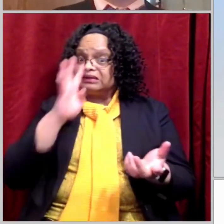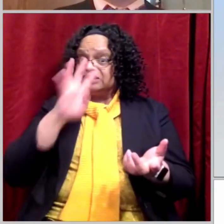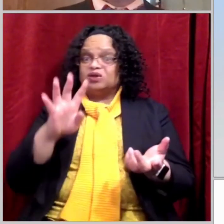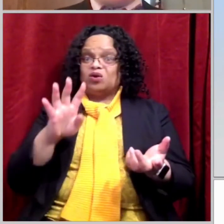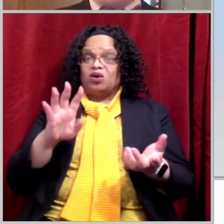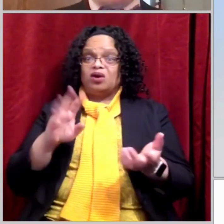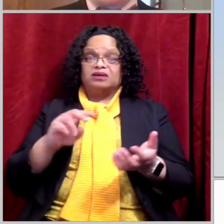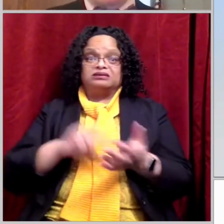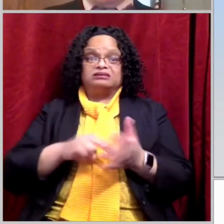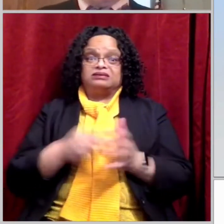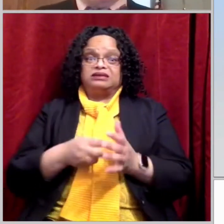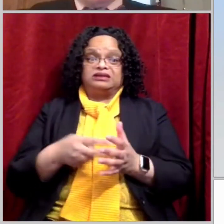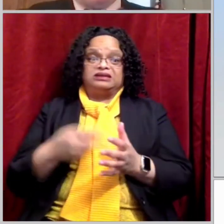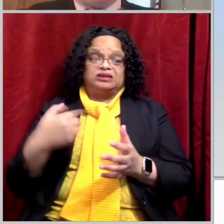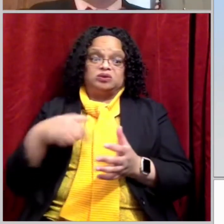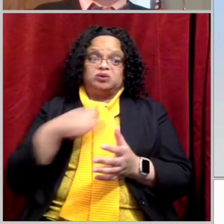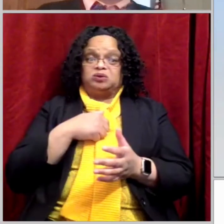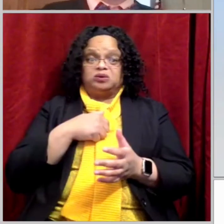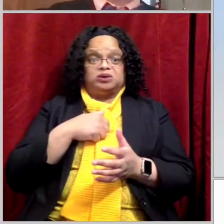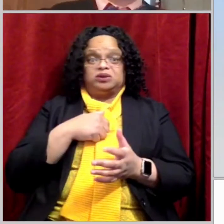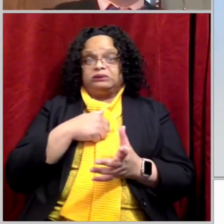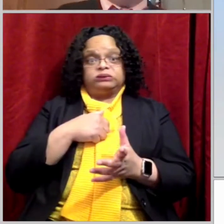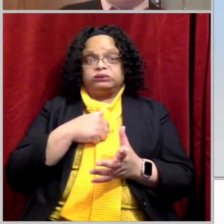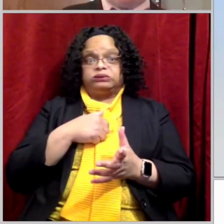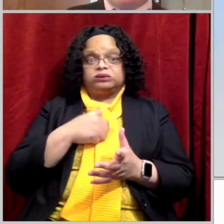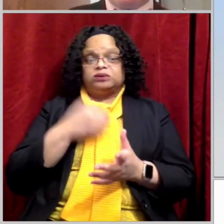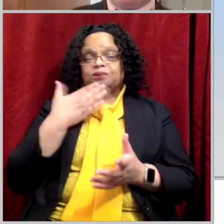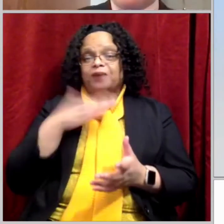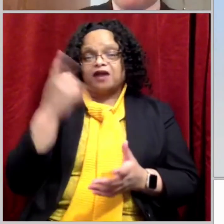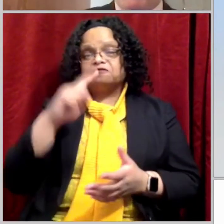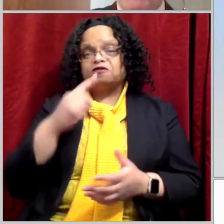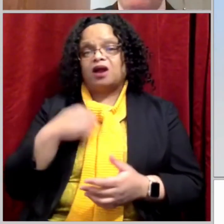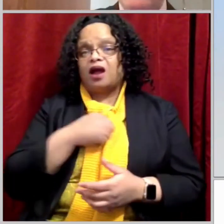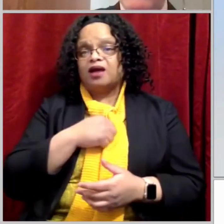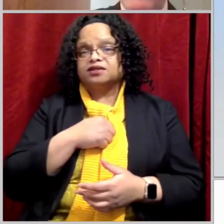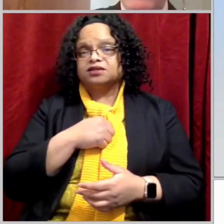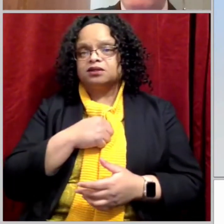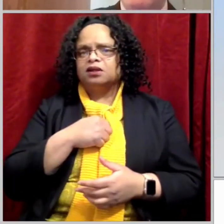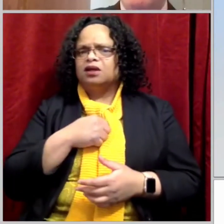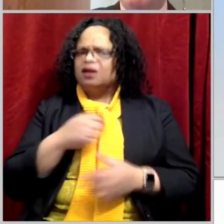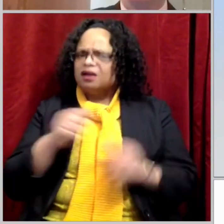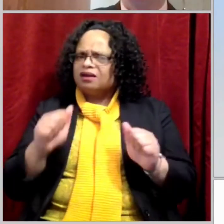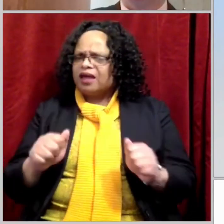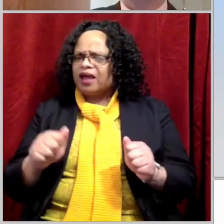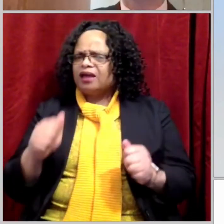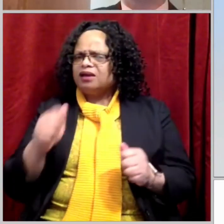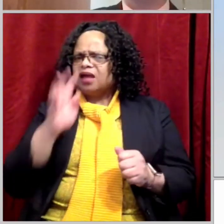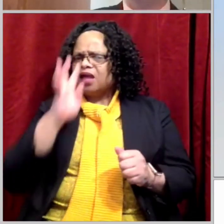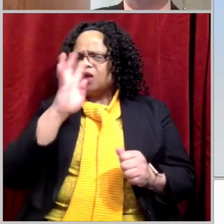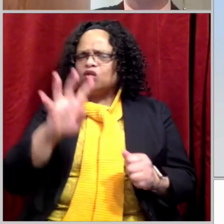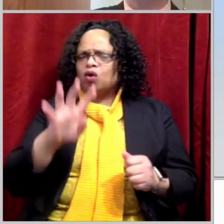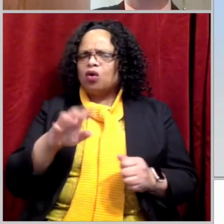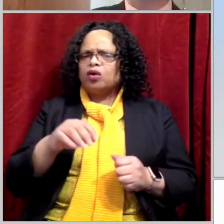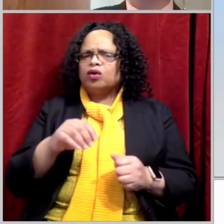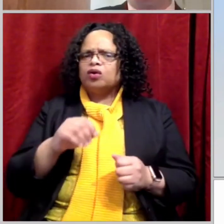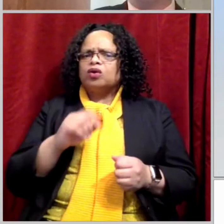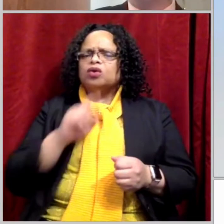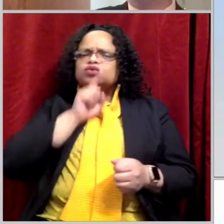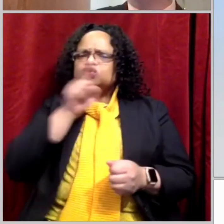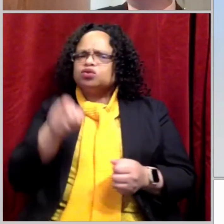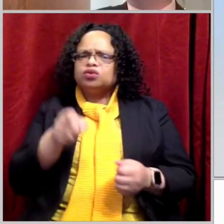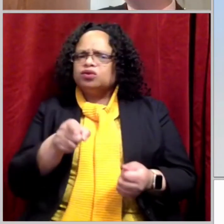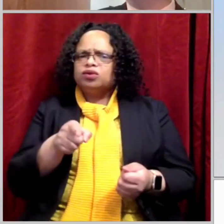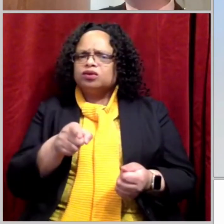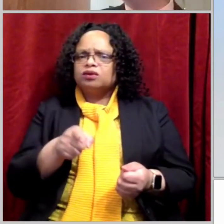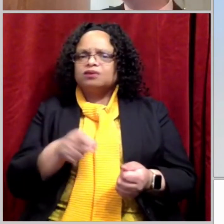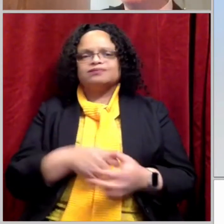peril. Do we ignore facts just because they are old? Well, those who are doomed to repeat